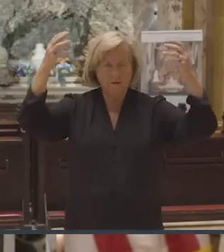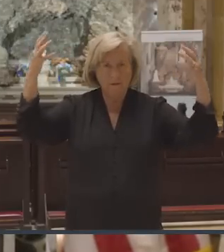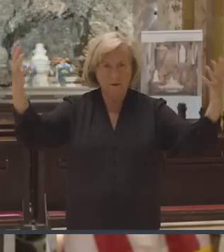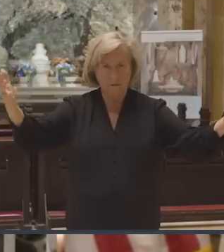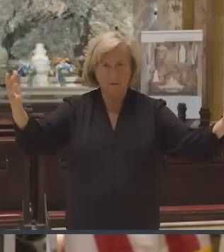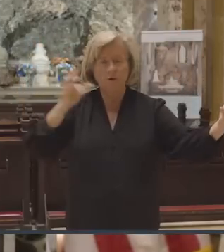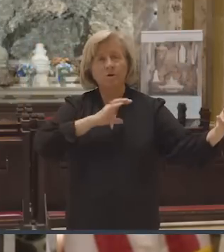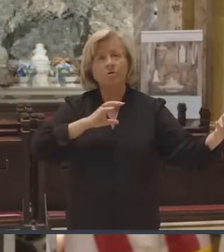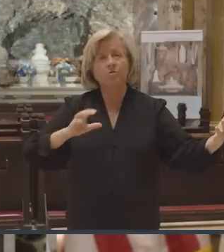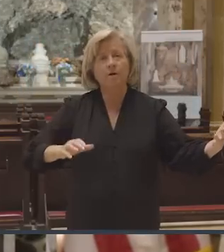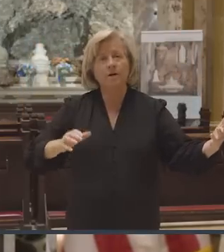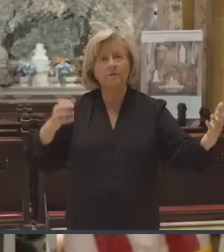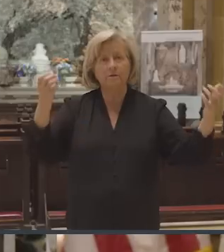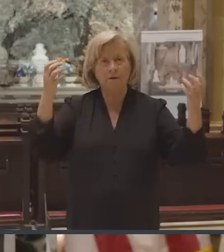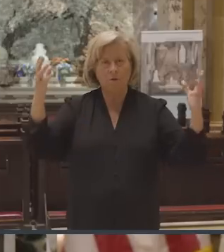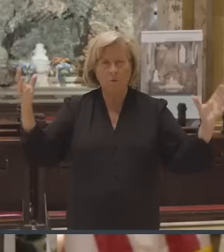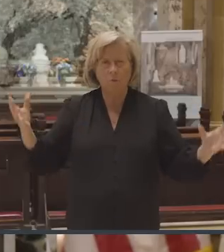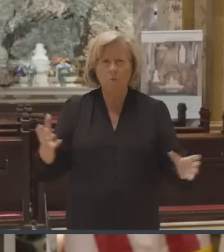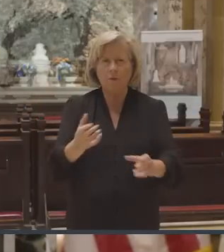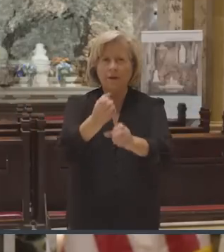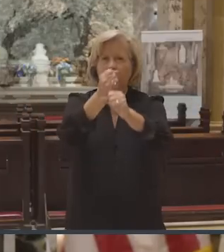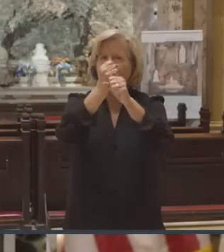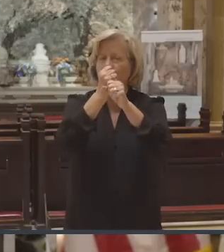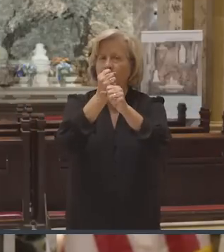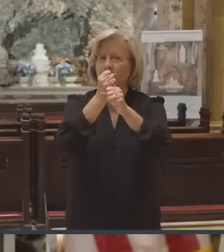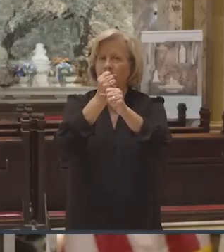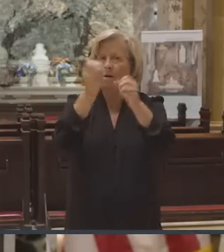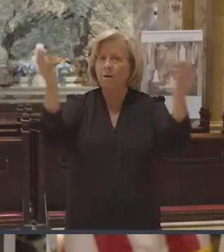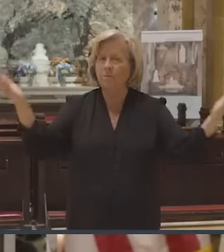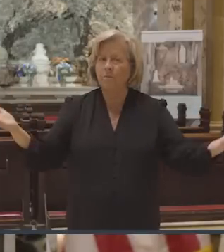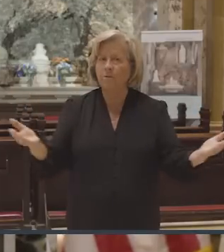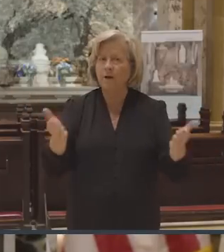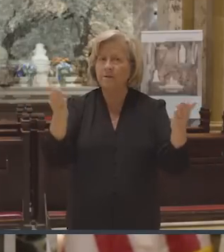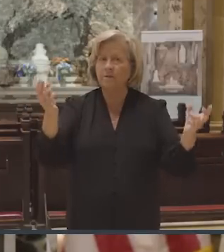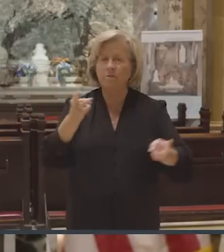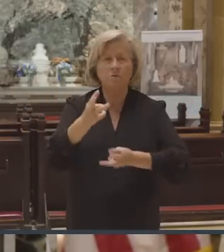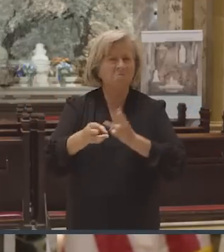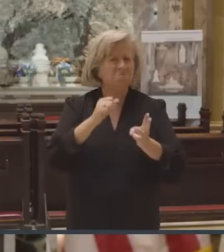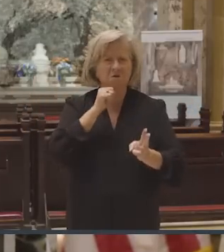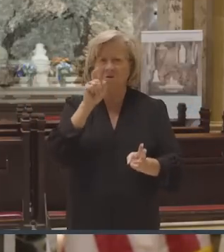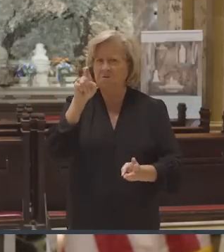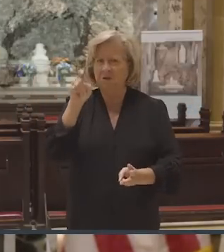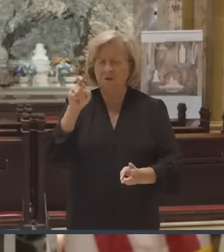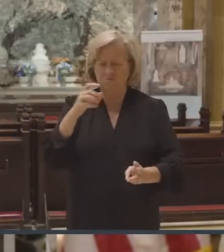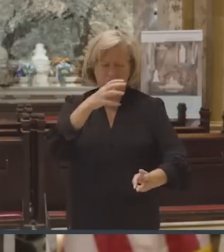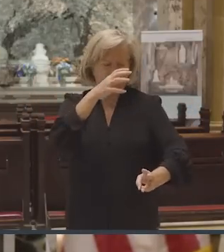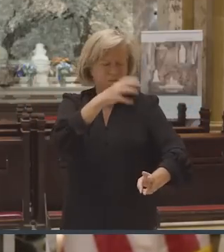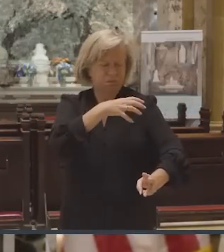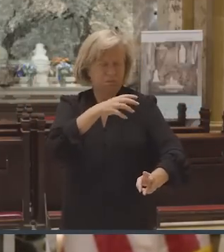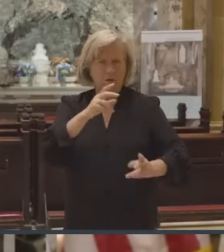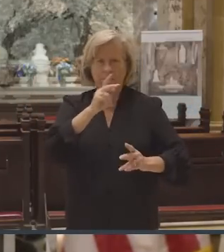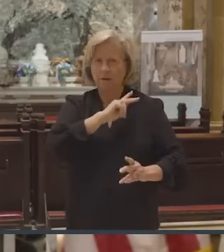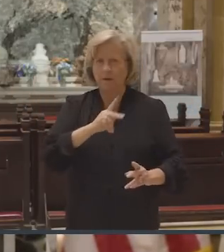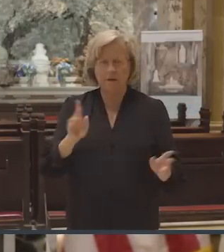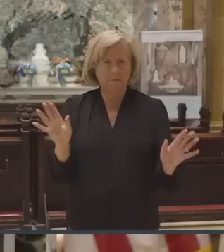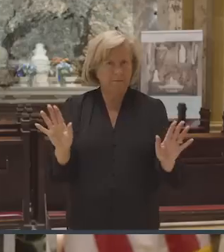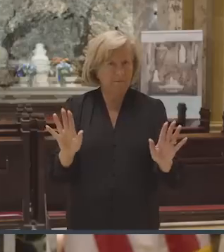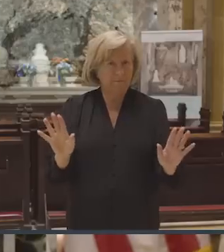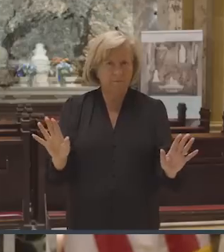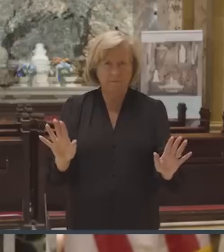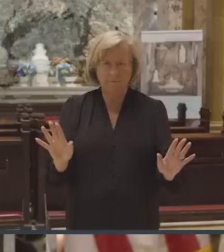triumphant presence in the world, we don't meet this all-powerful King in a moment of splendor.